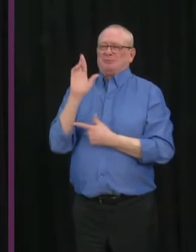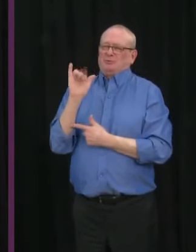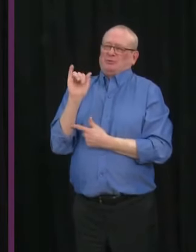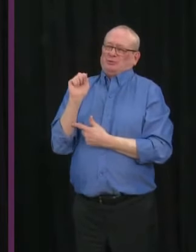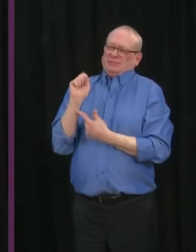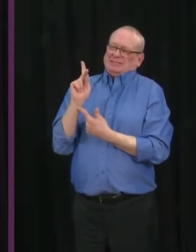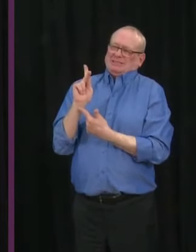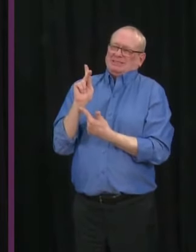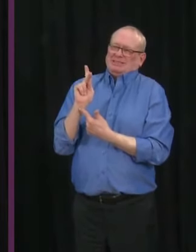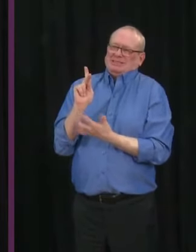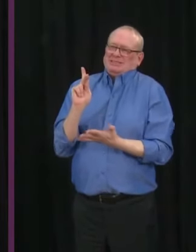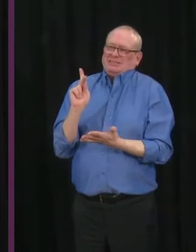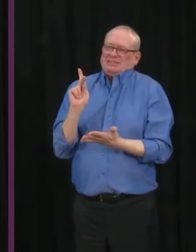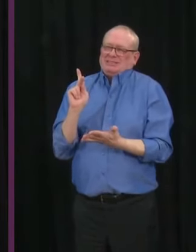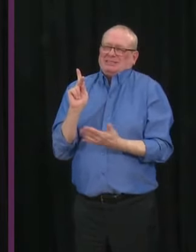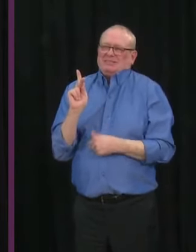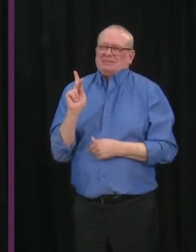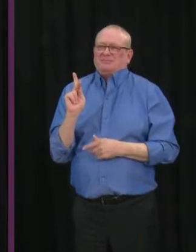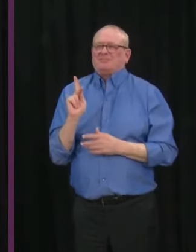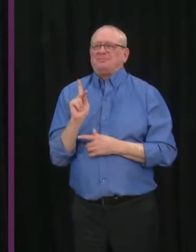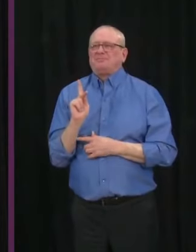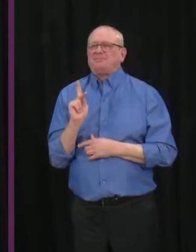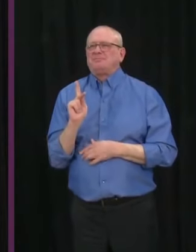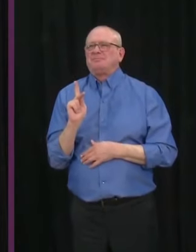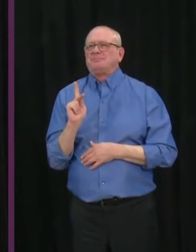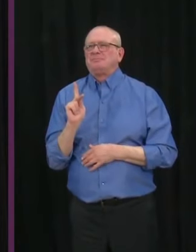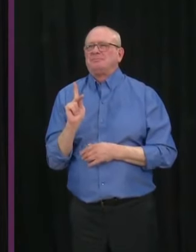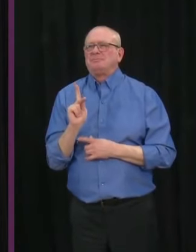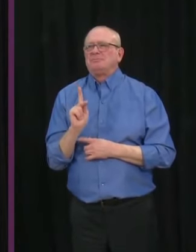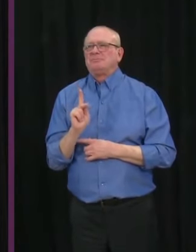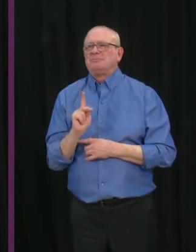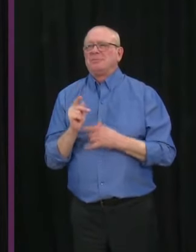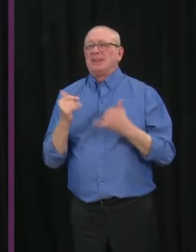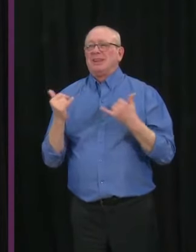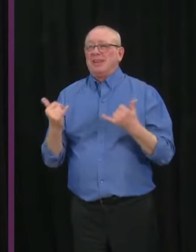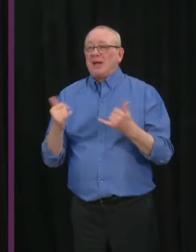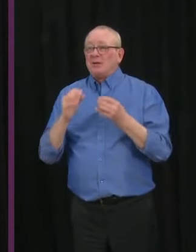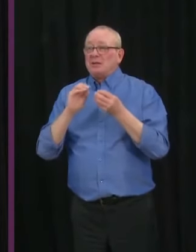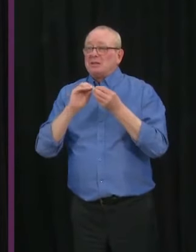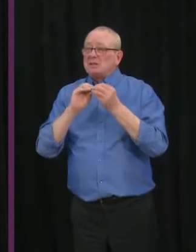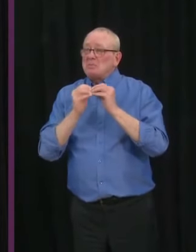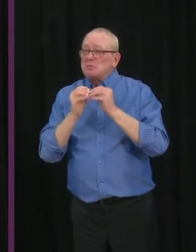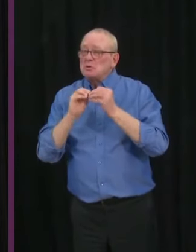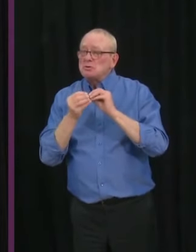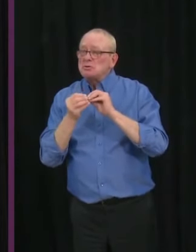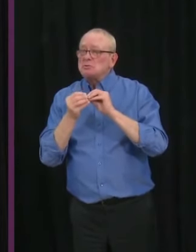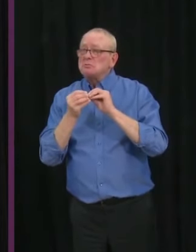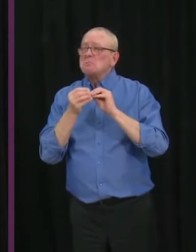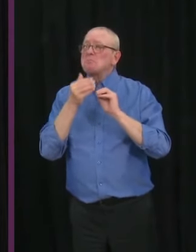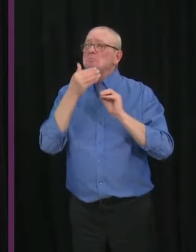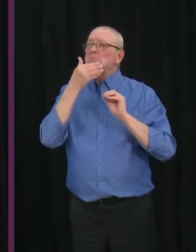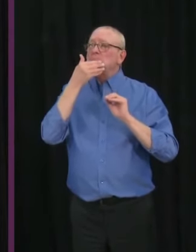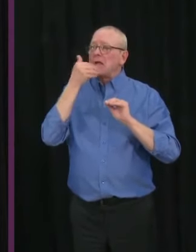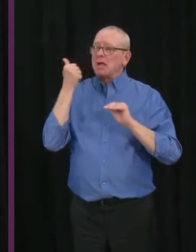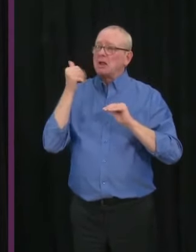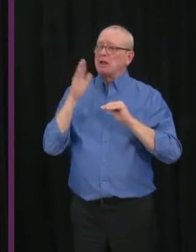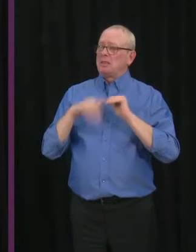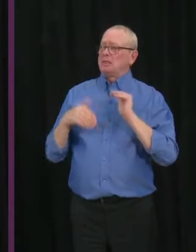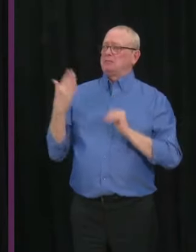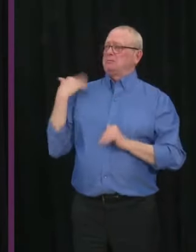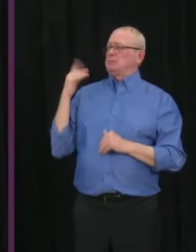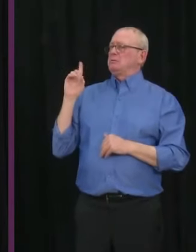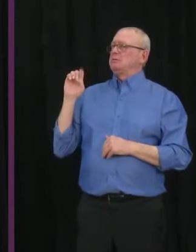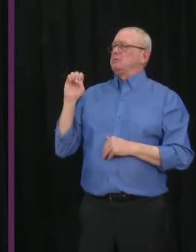places, and our trend today is very different than our trend in December. Our trend in December was escalating quickly,